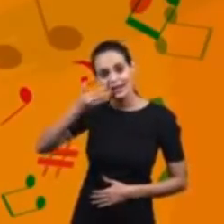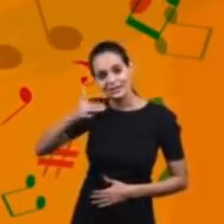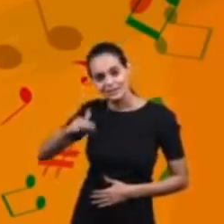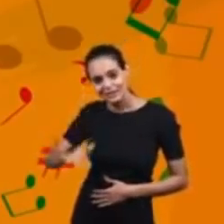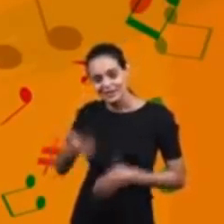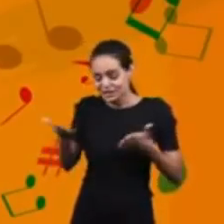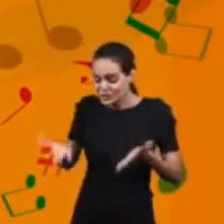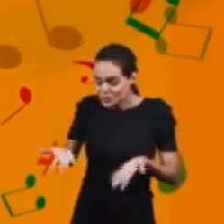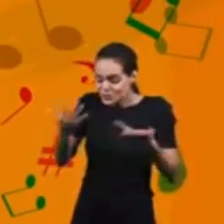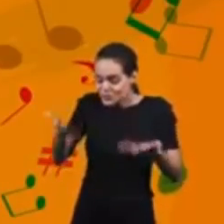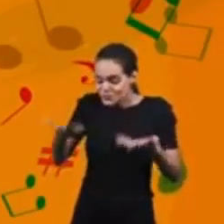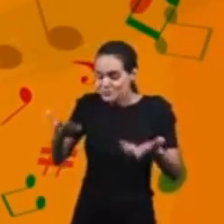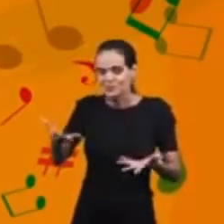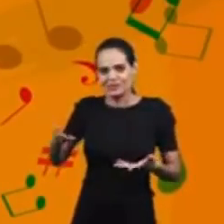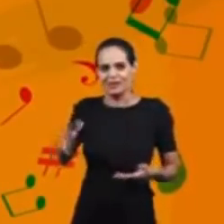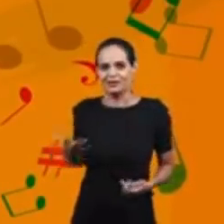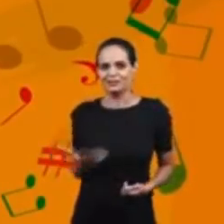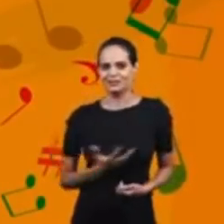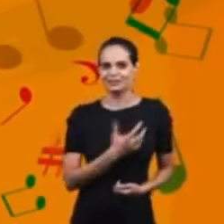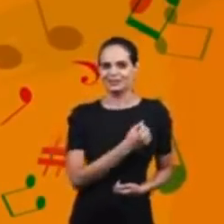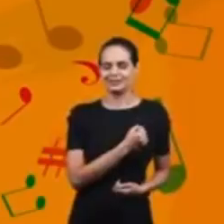praise of the name of the Lord.